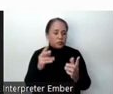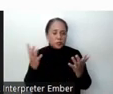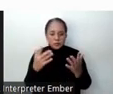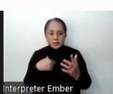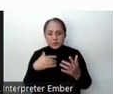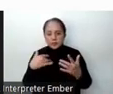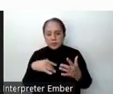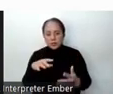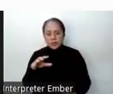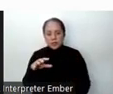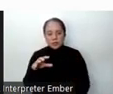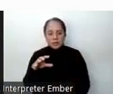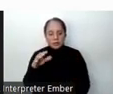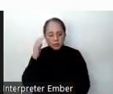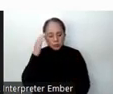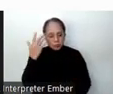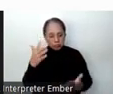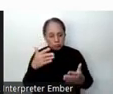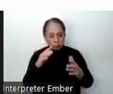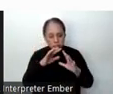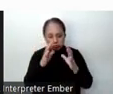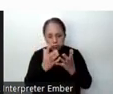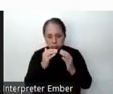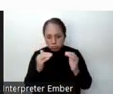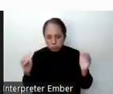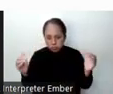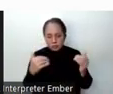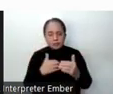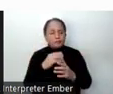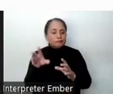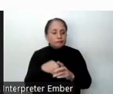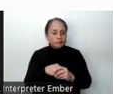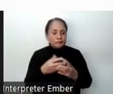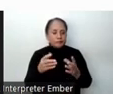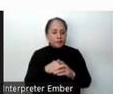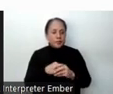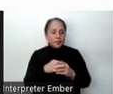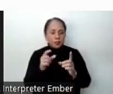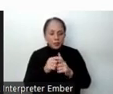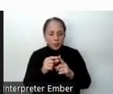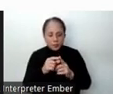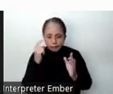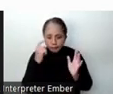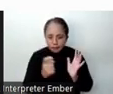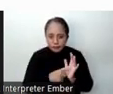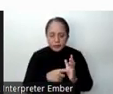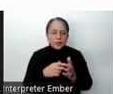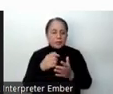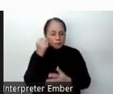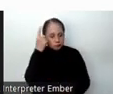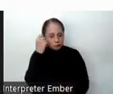literacy. The most global skills of reading are word identification and comprehension.